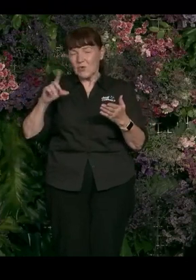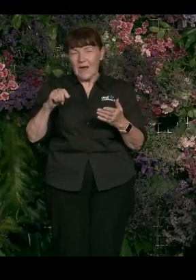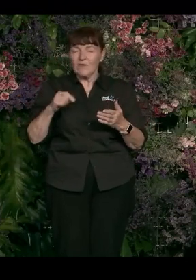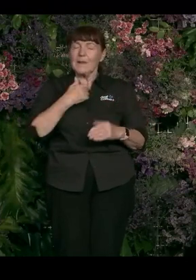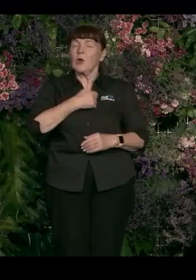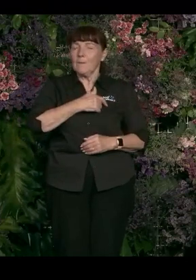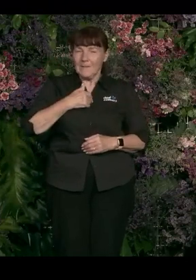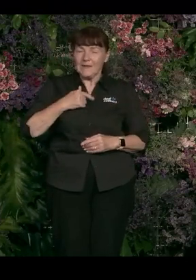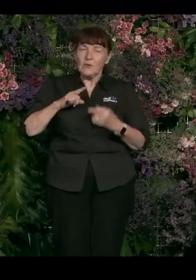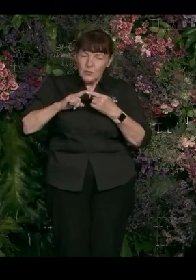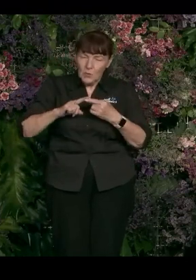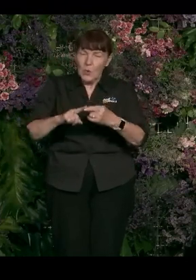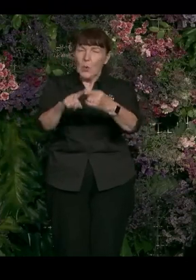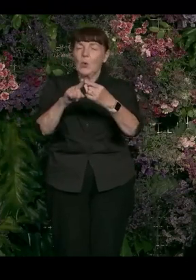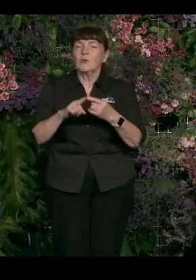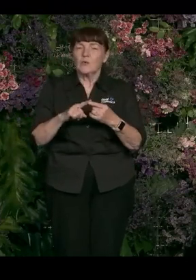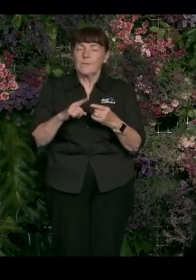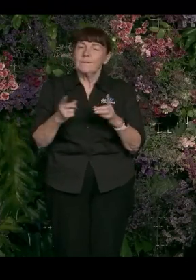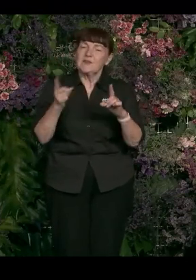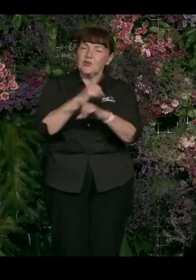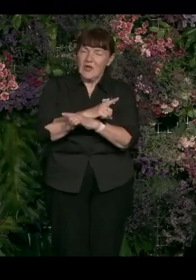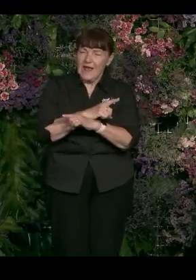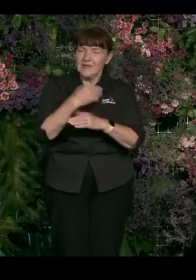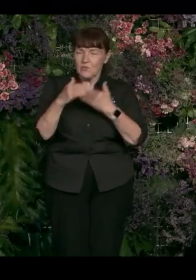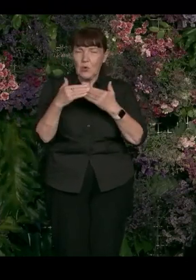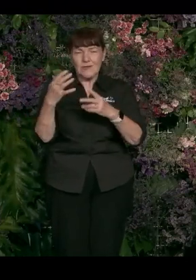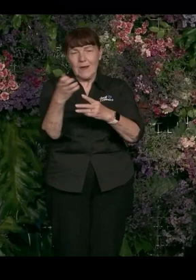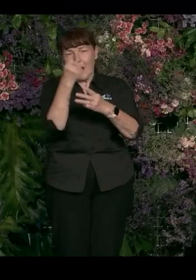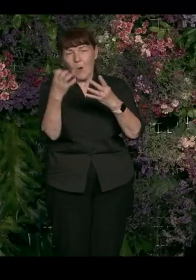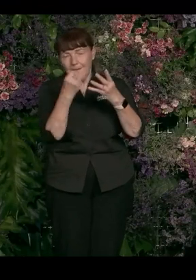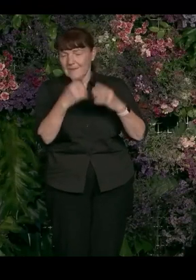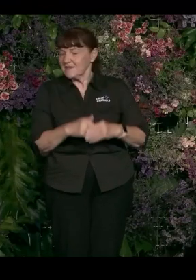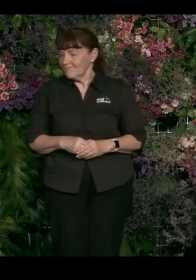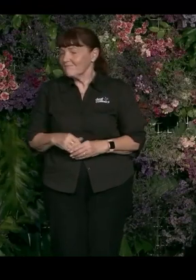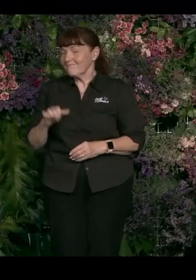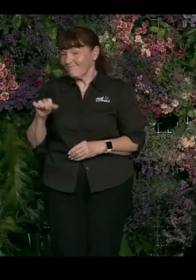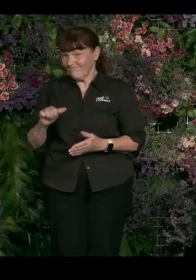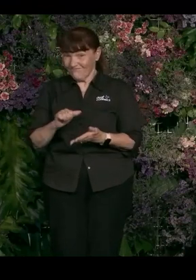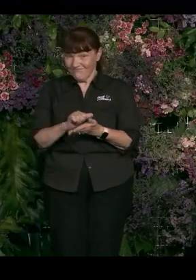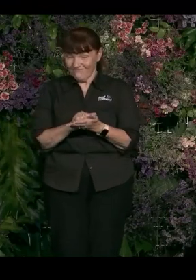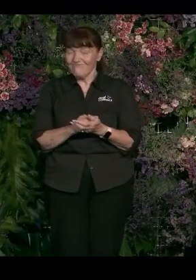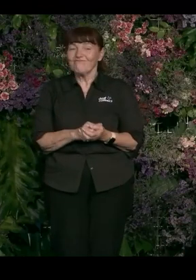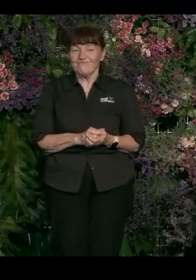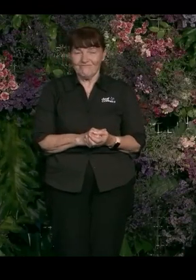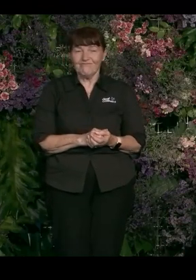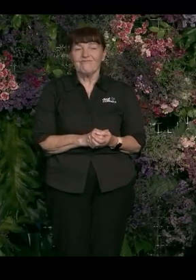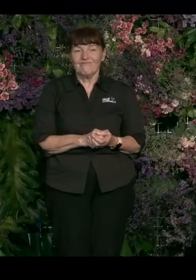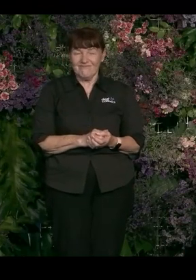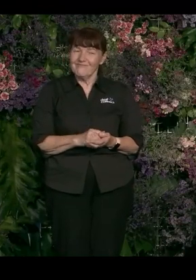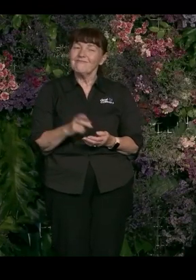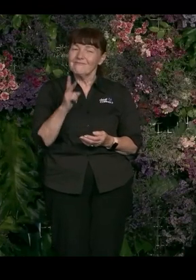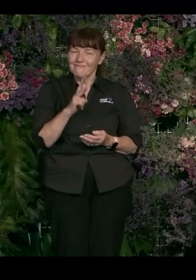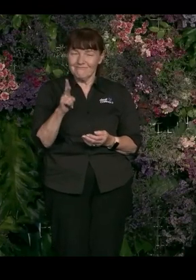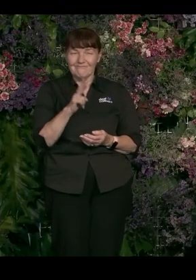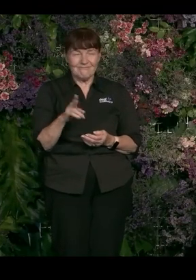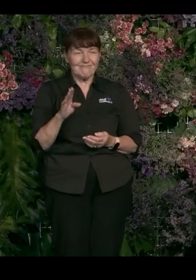have to be committed to the long-term change process in order to get the outcomes you want. Yeah, great. OK. Again, a common thread